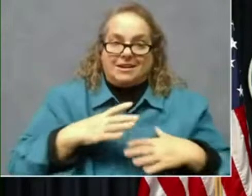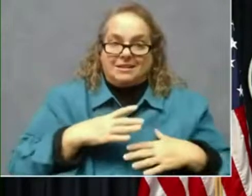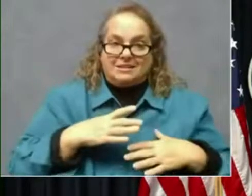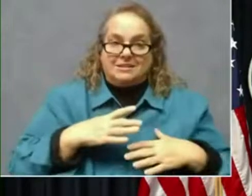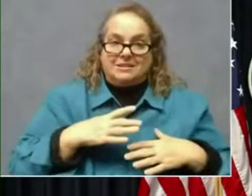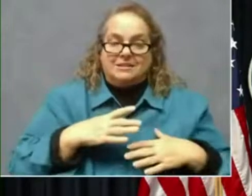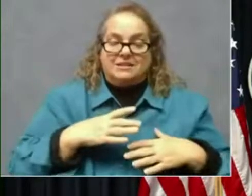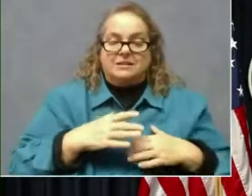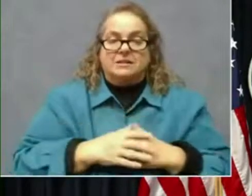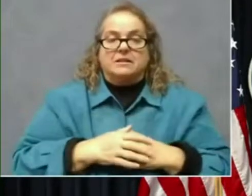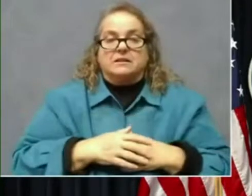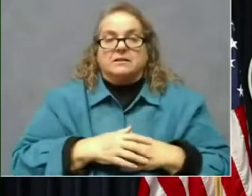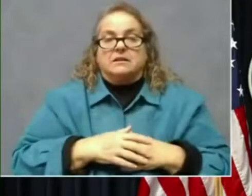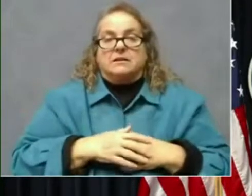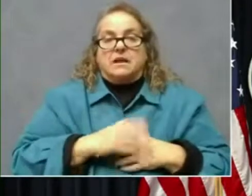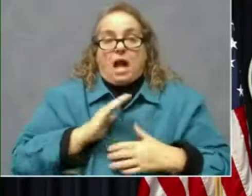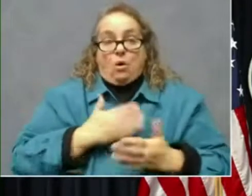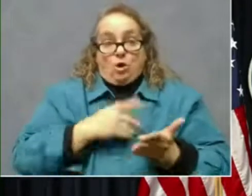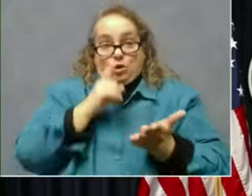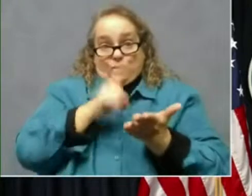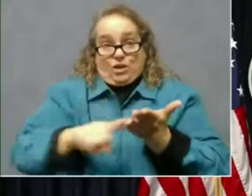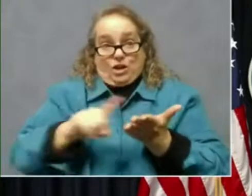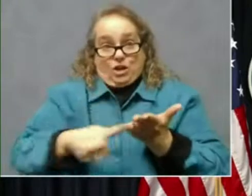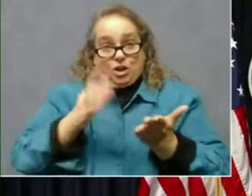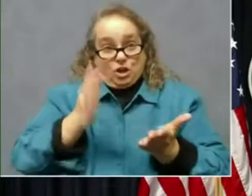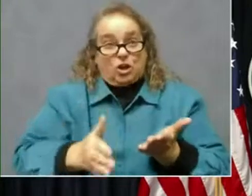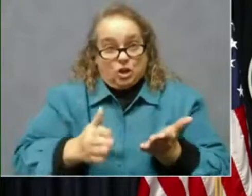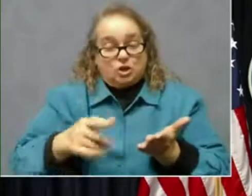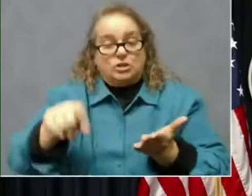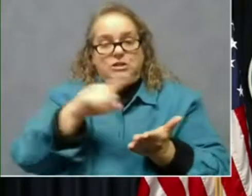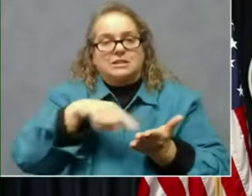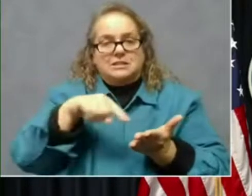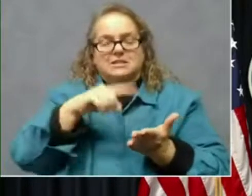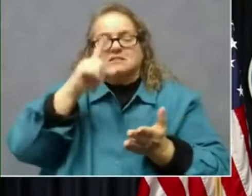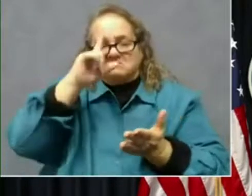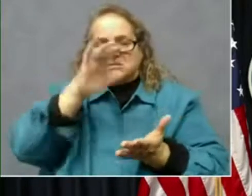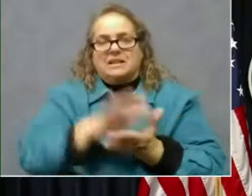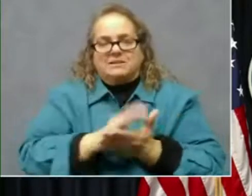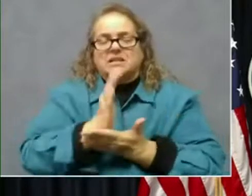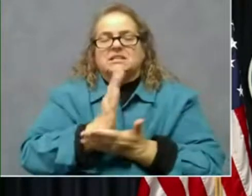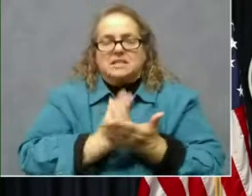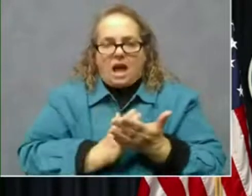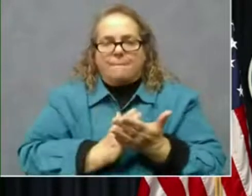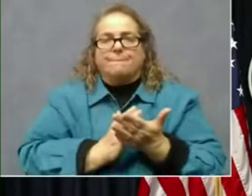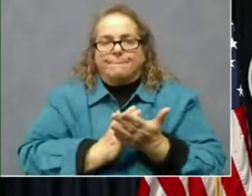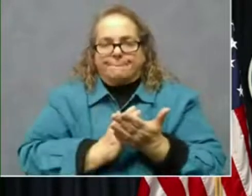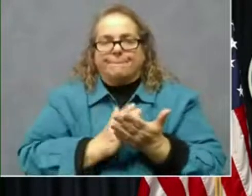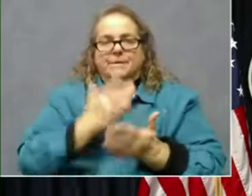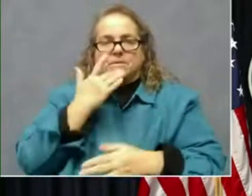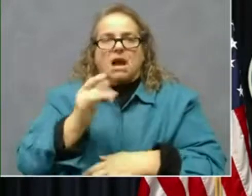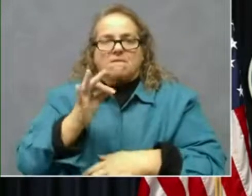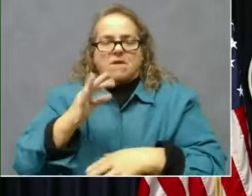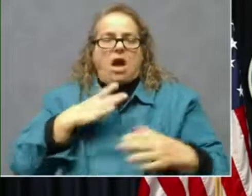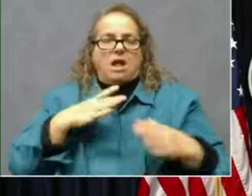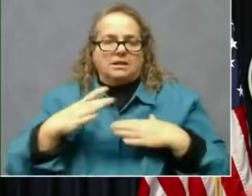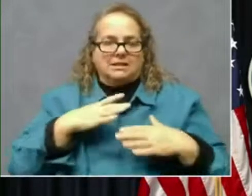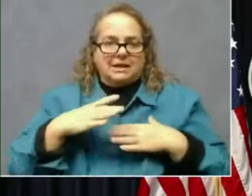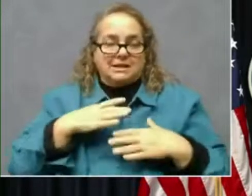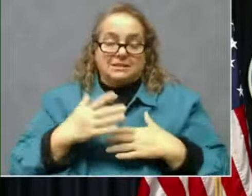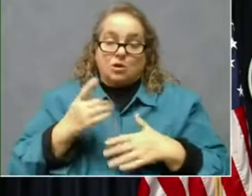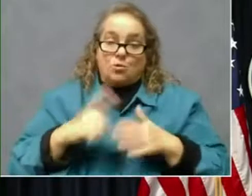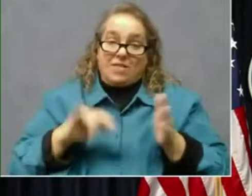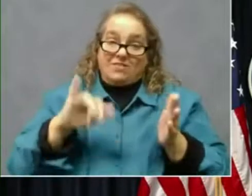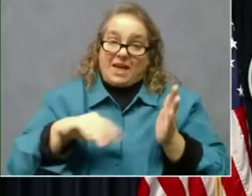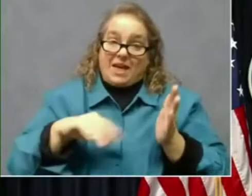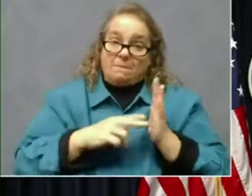epidemiologists certainly believe that some of it is based on on the holiday. And so I think what that means is what happened